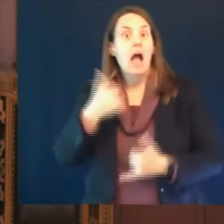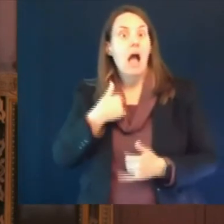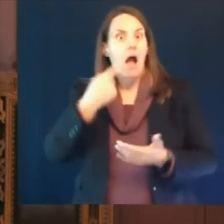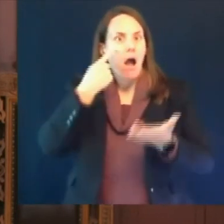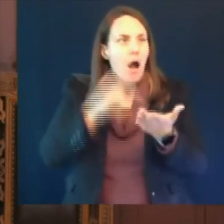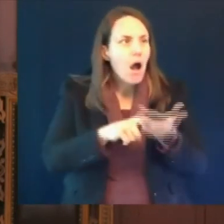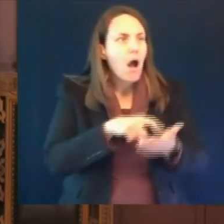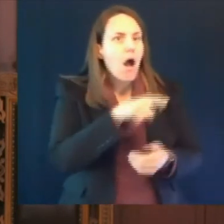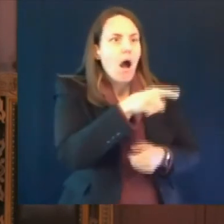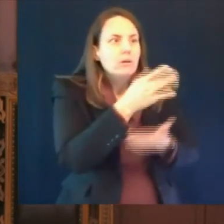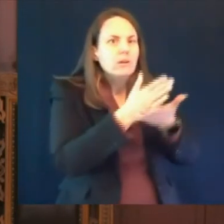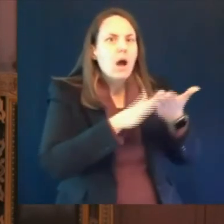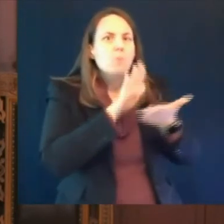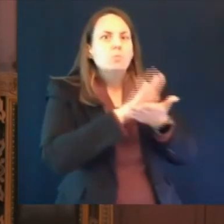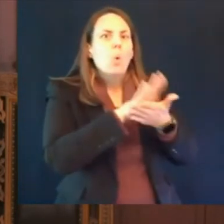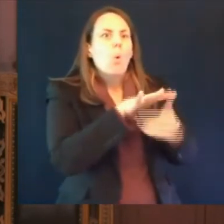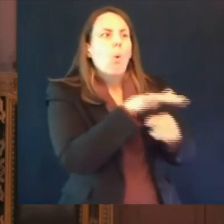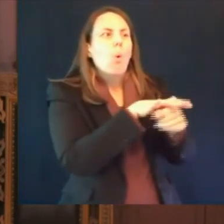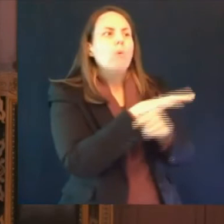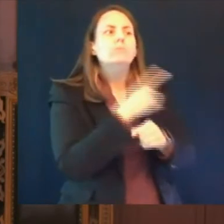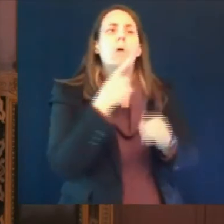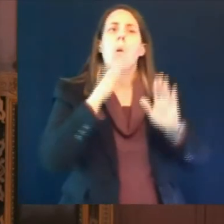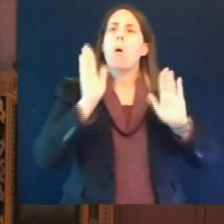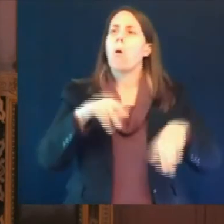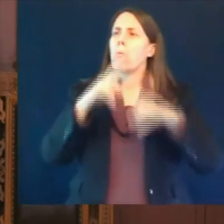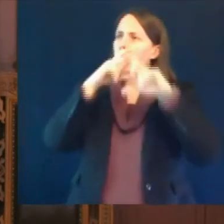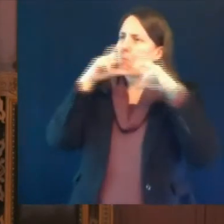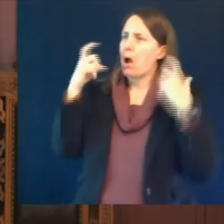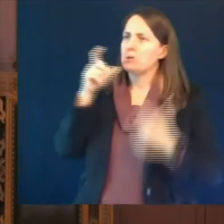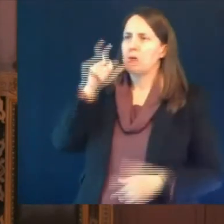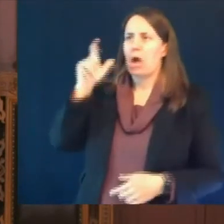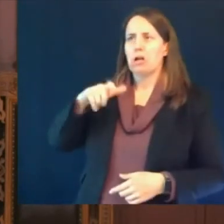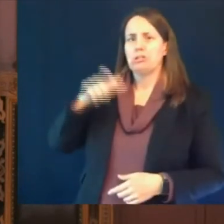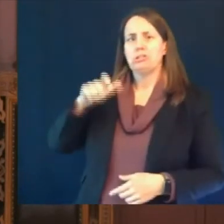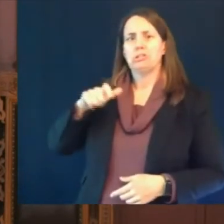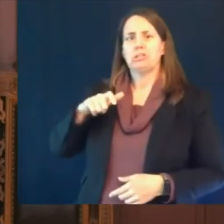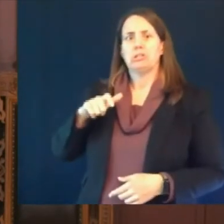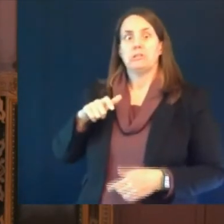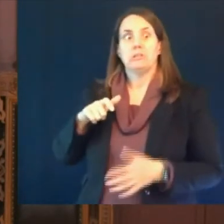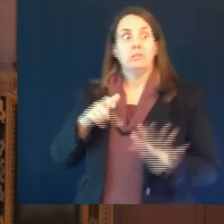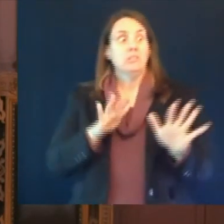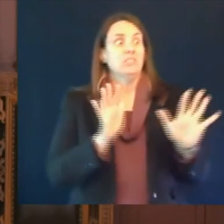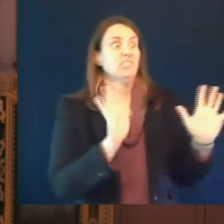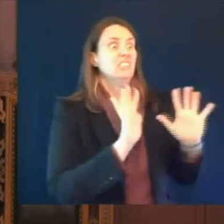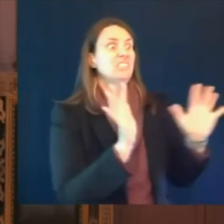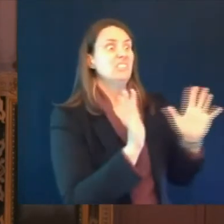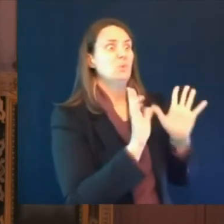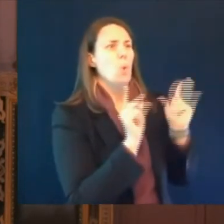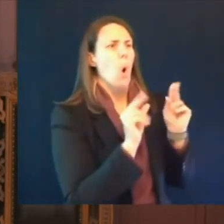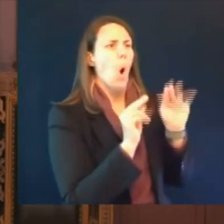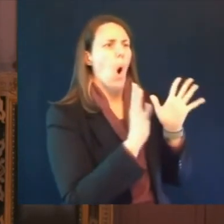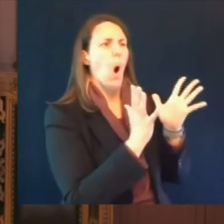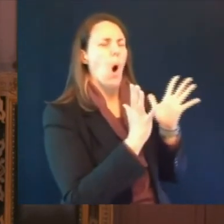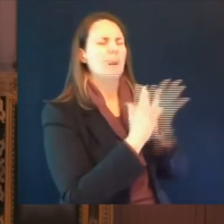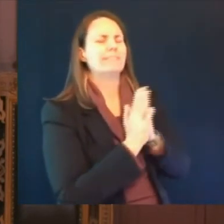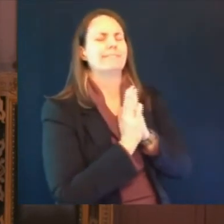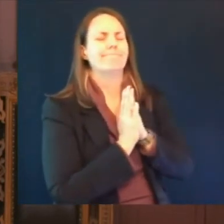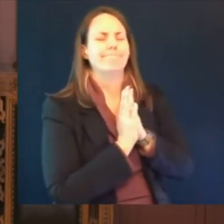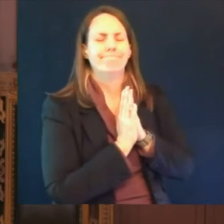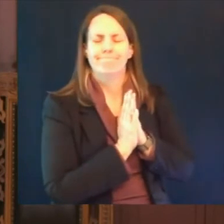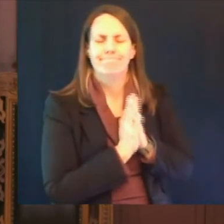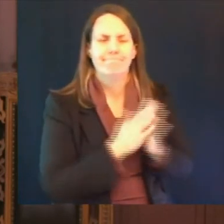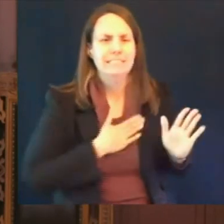require it uh i think that's a huge mistake and uh especially with students that are used to wearing a mask